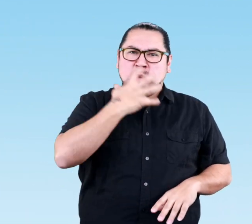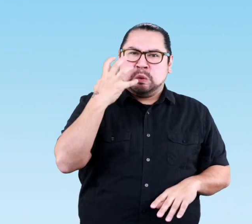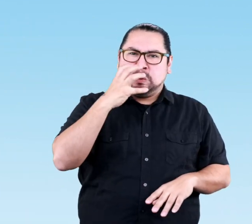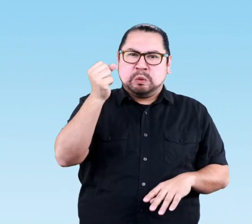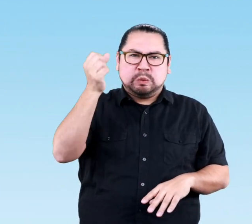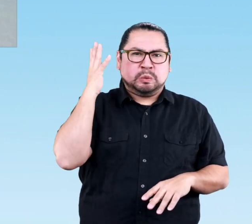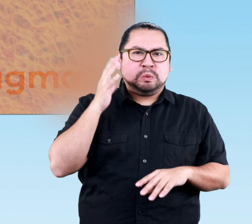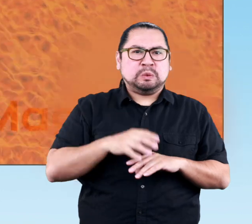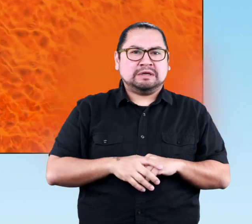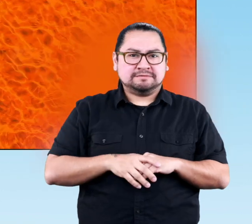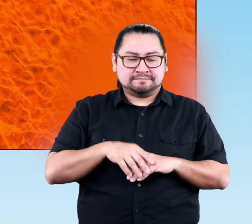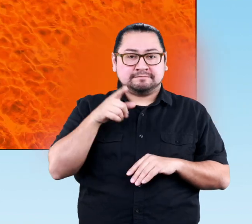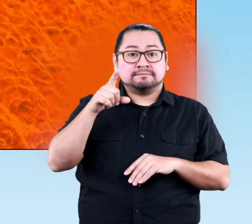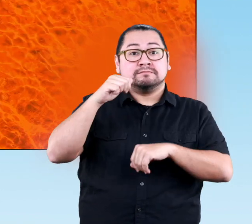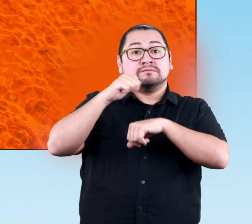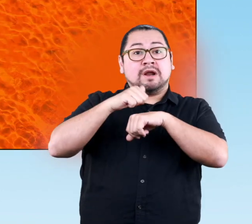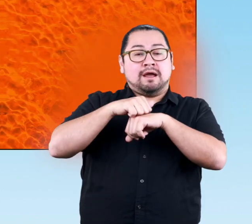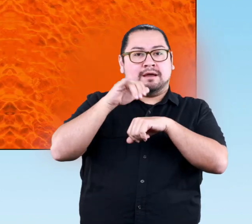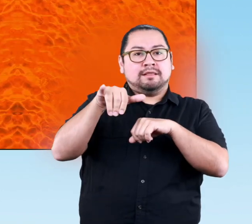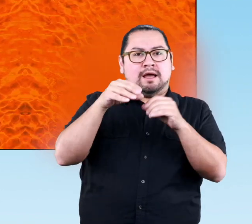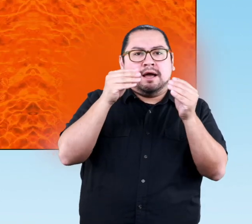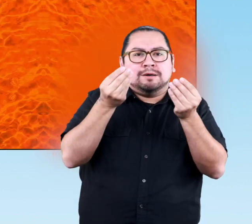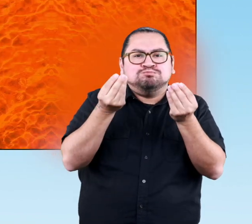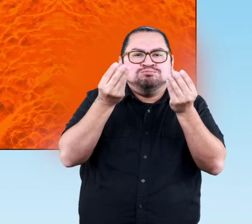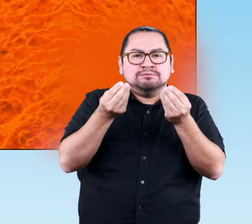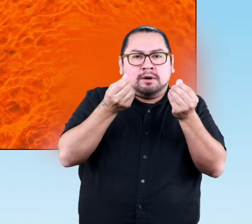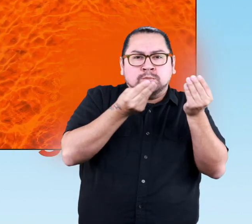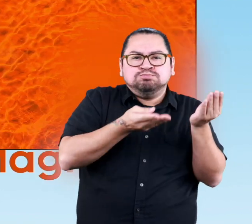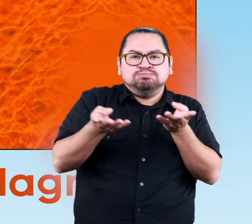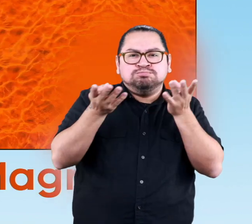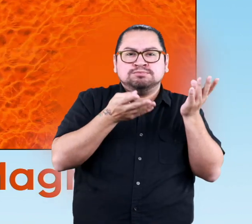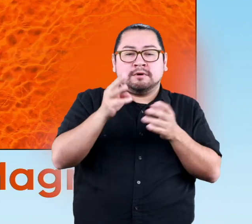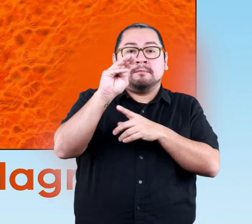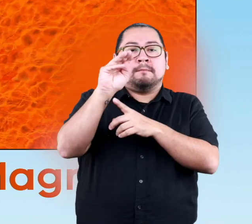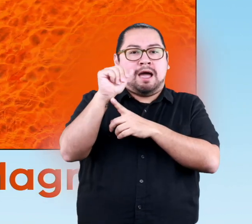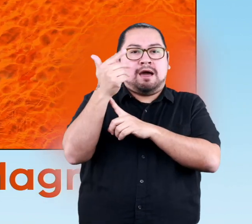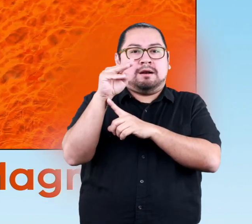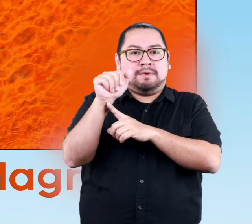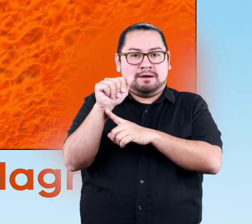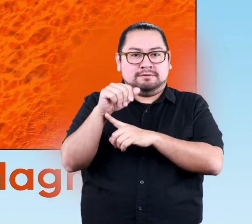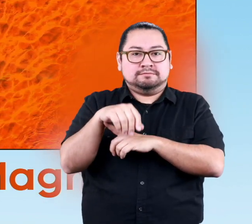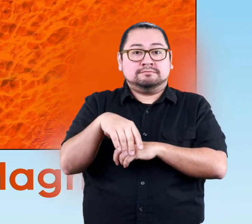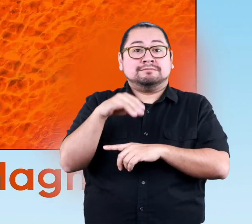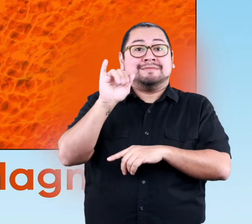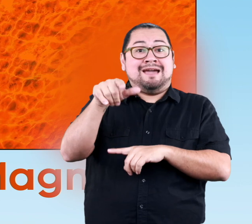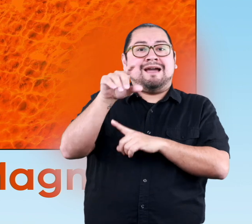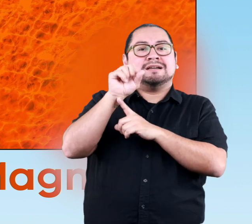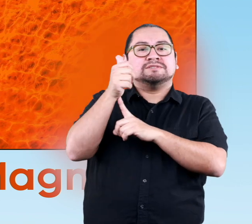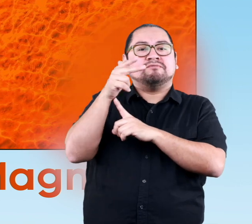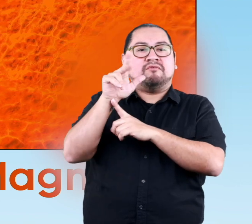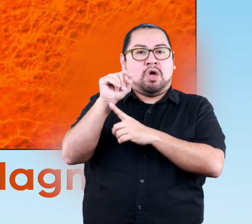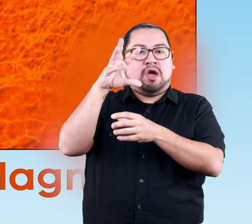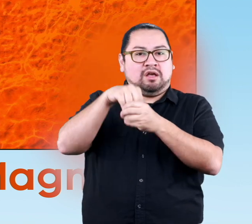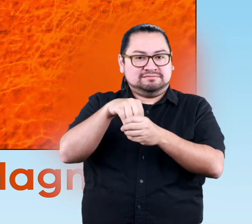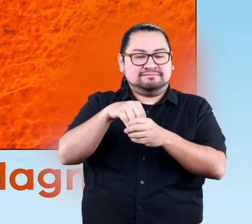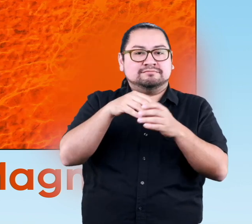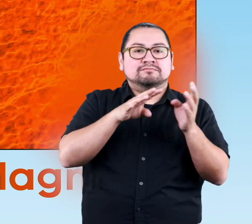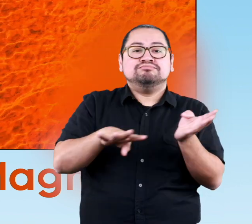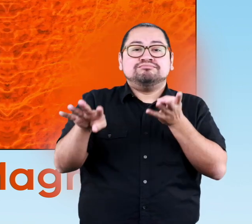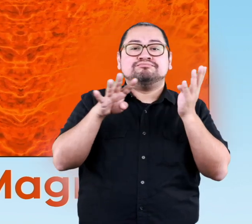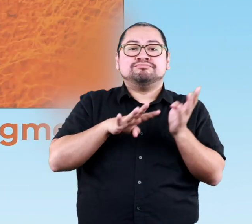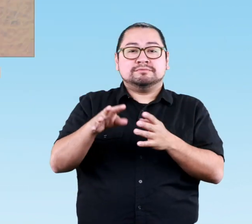up of extremely hot, dense rock, called magma, which flows like asphalt.